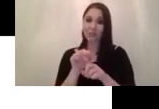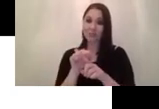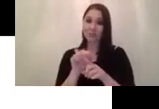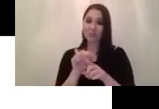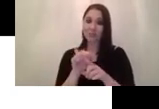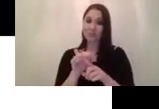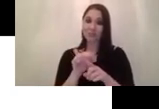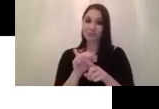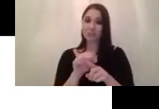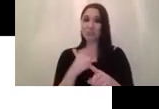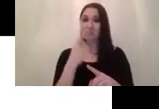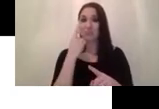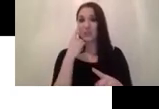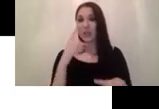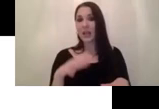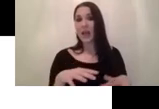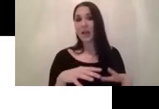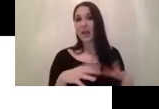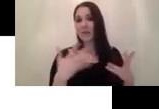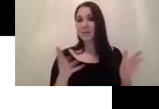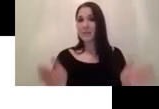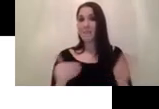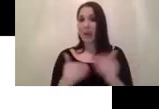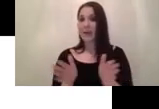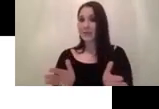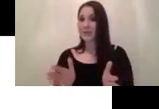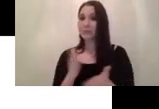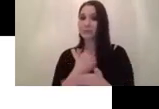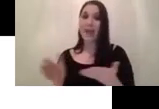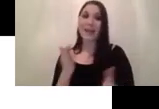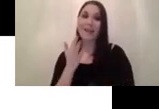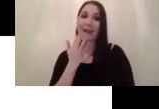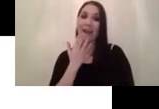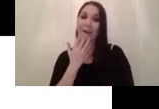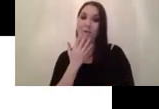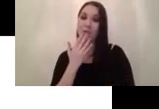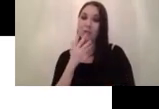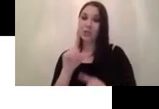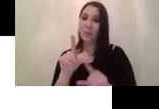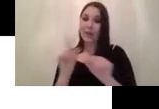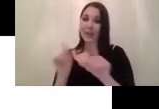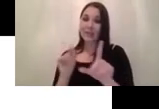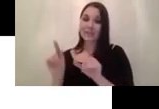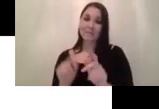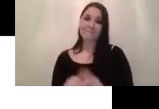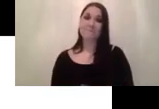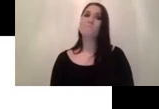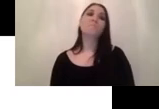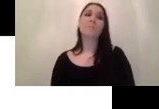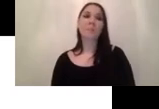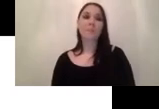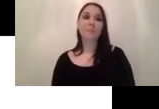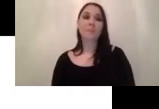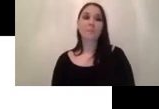picked so once these two um areas picked um then the next relevant areas would be highlighted